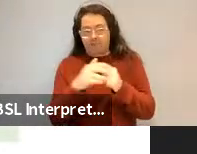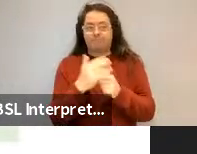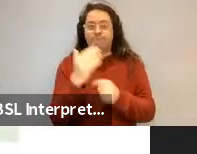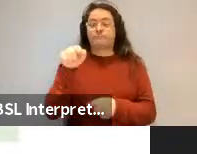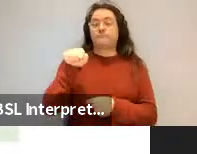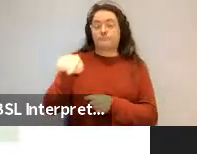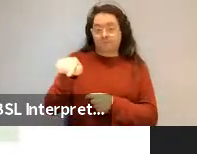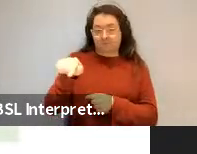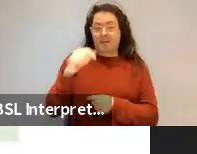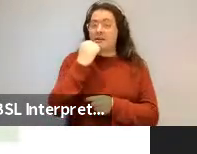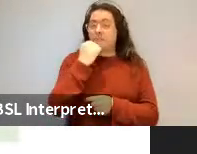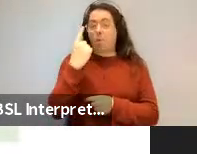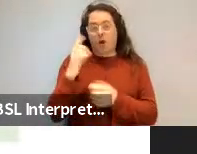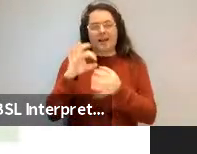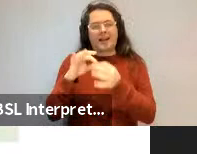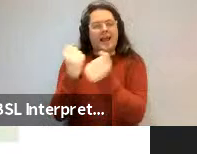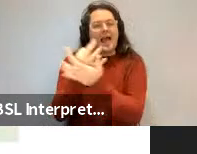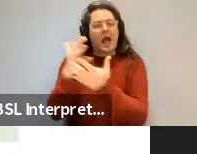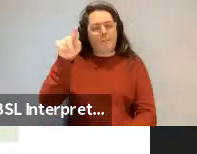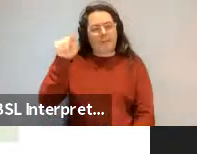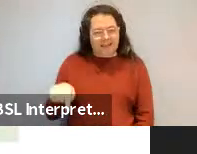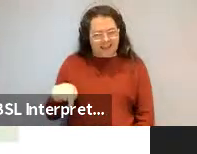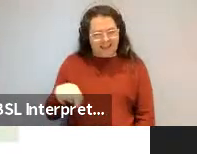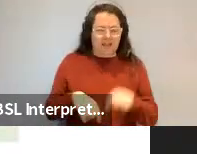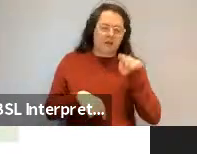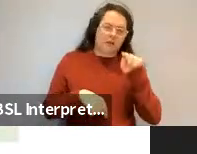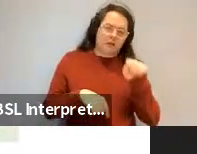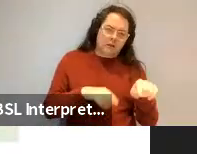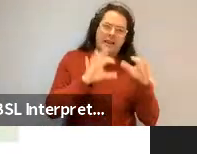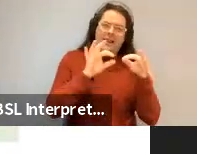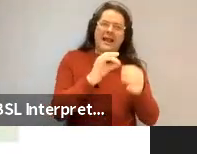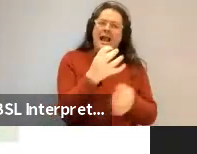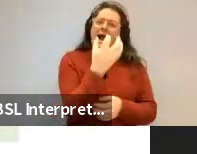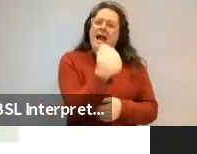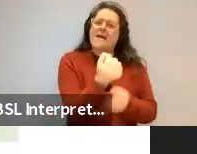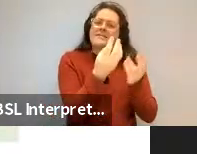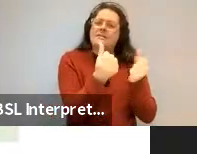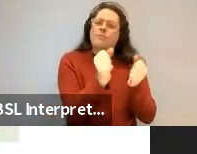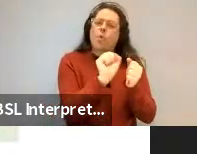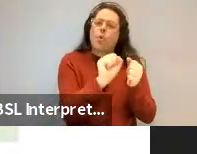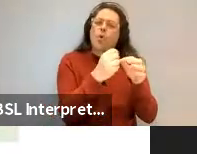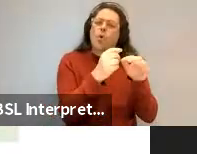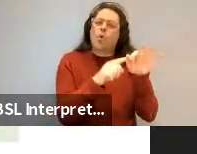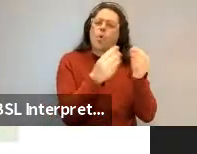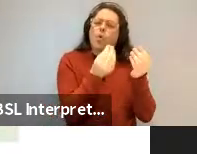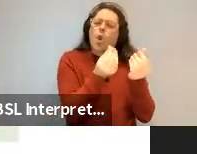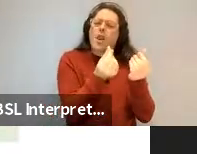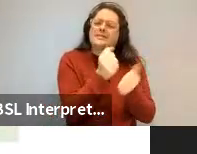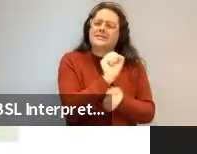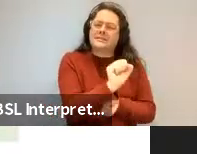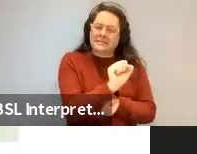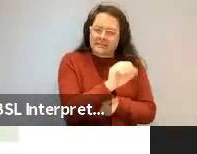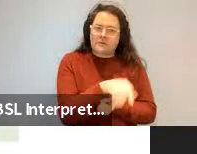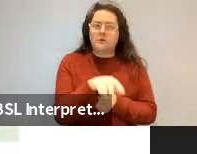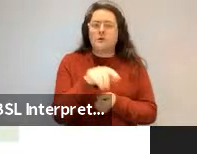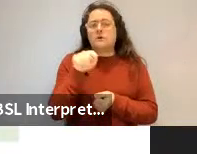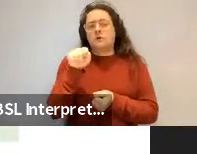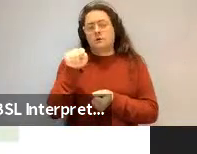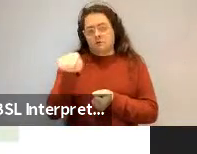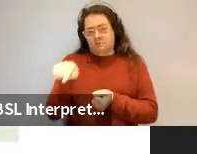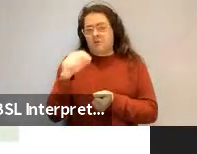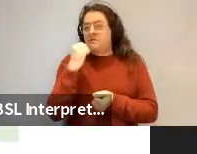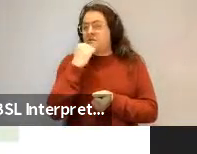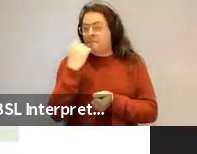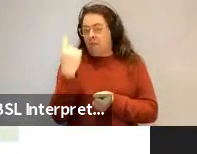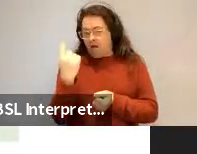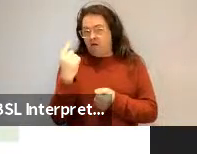profiles quantity and the anaphoric one profiles existence or quality. Like the number, anaphoric one can appear as